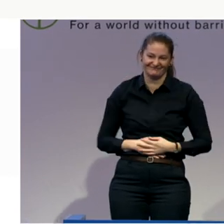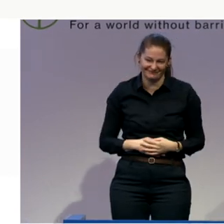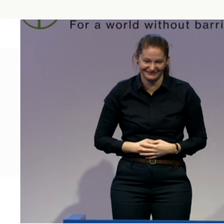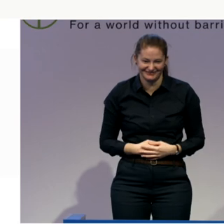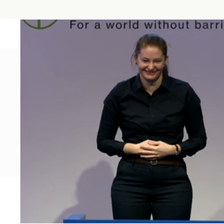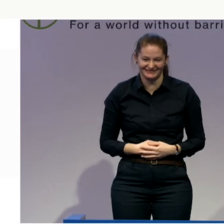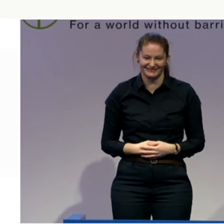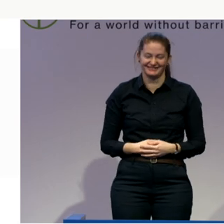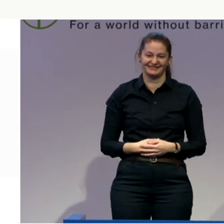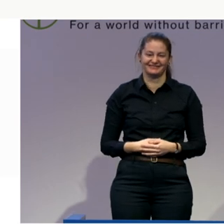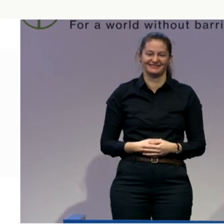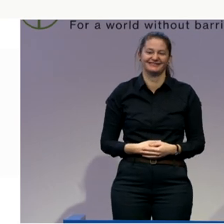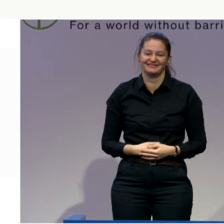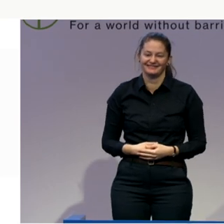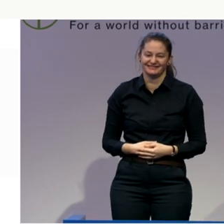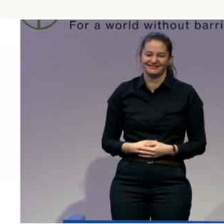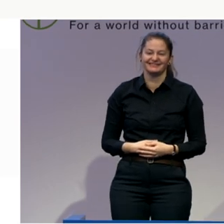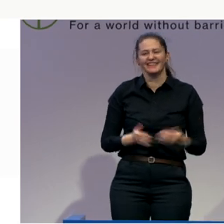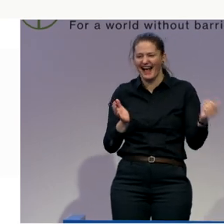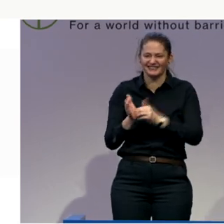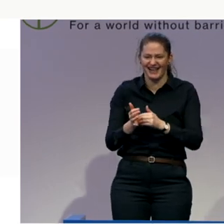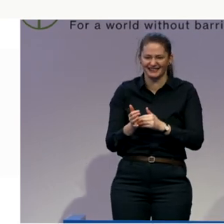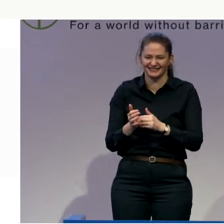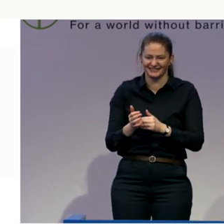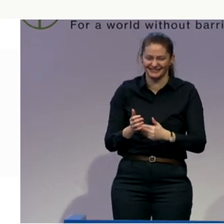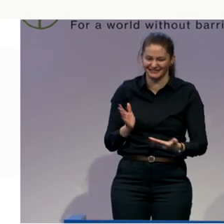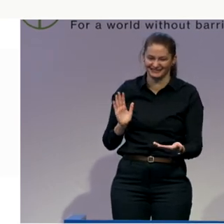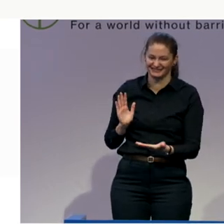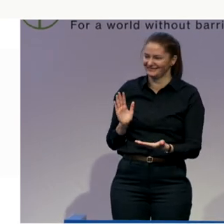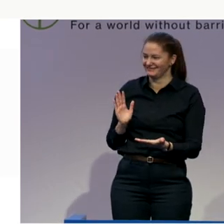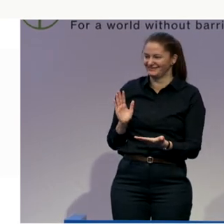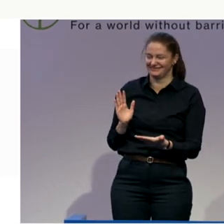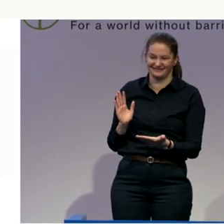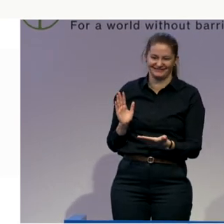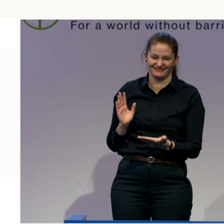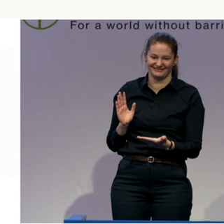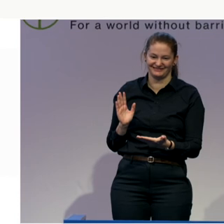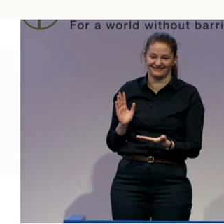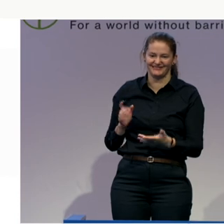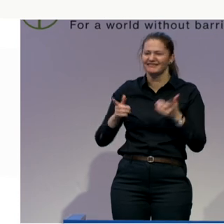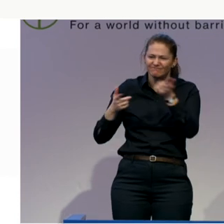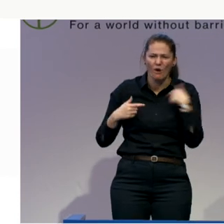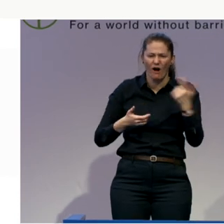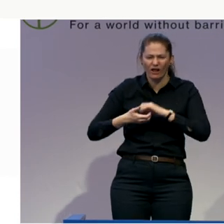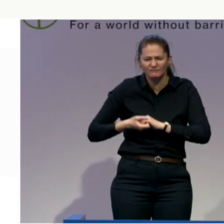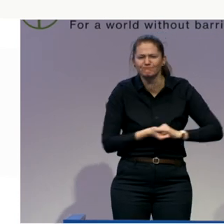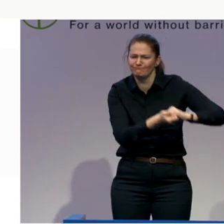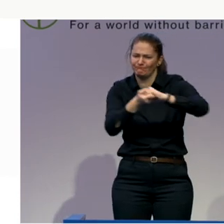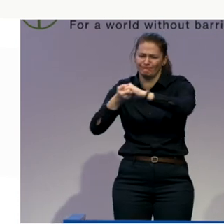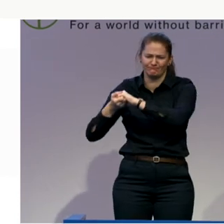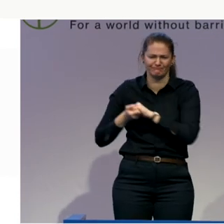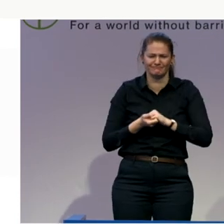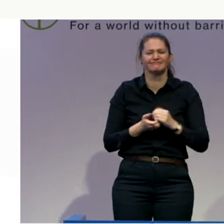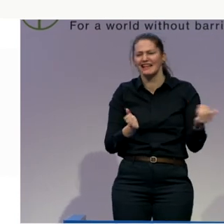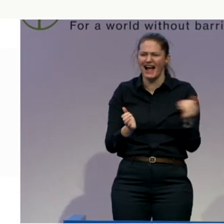Go on again. Go on. it again. Come on. One, two, three. We are Lumos! Ready? No, Teddy. No, it doesn't matter.